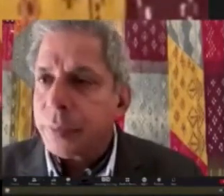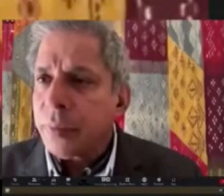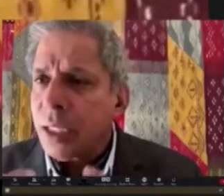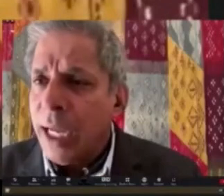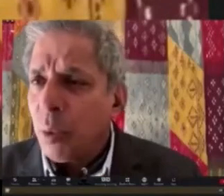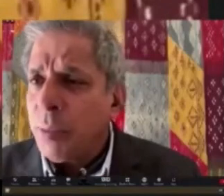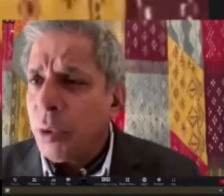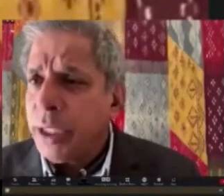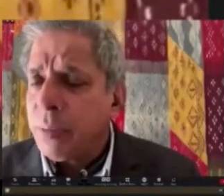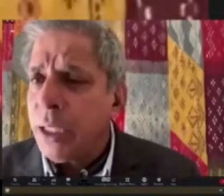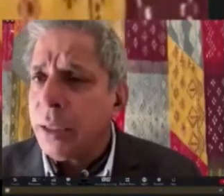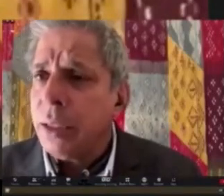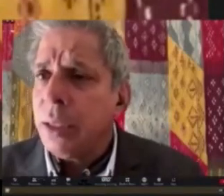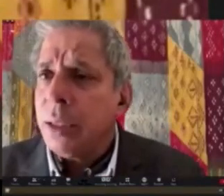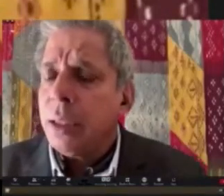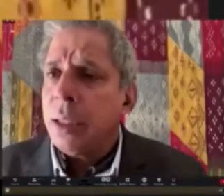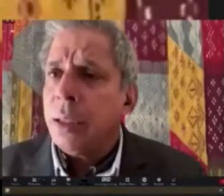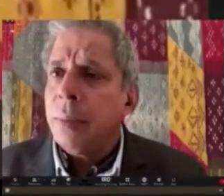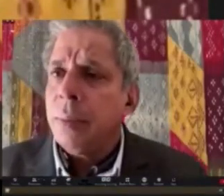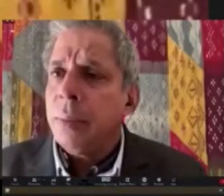US had 1.8 million